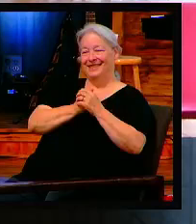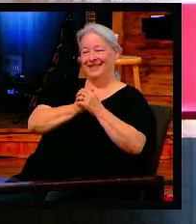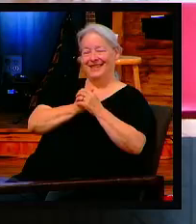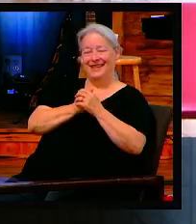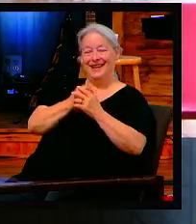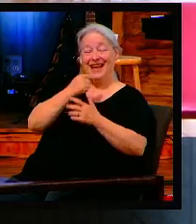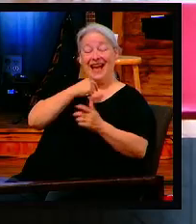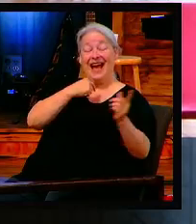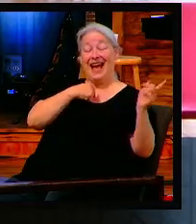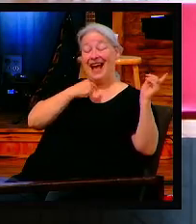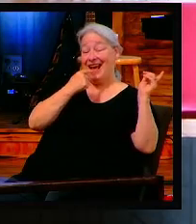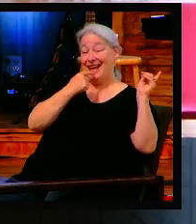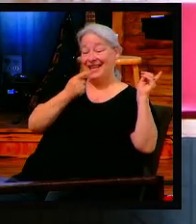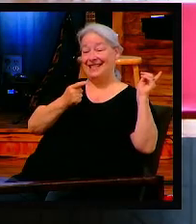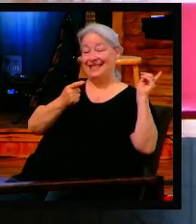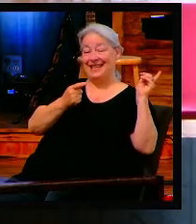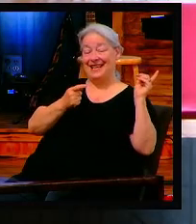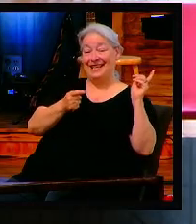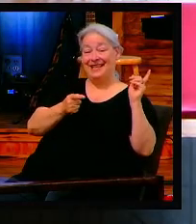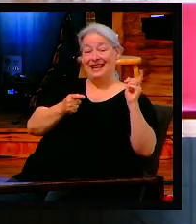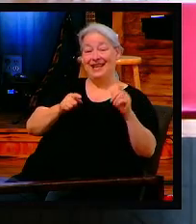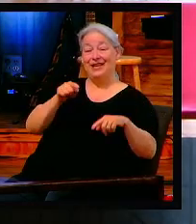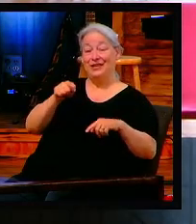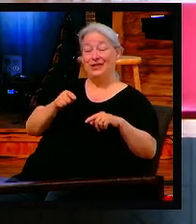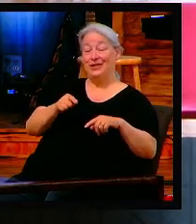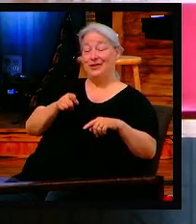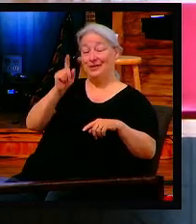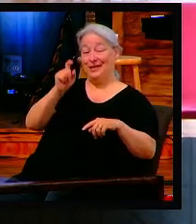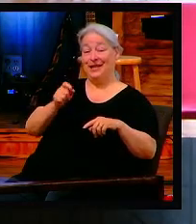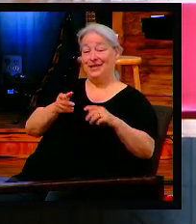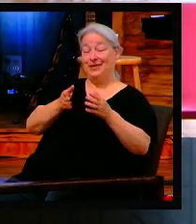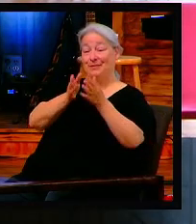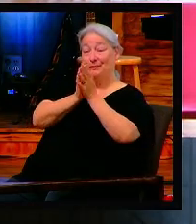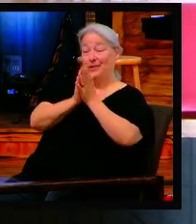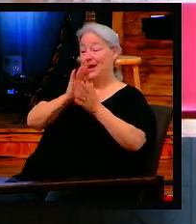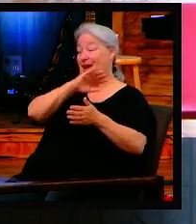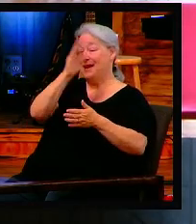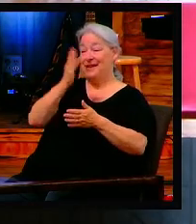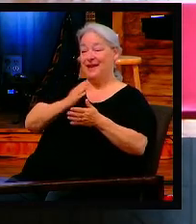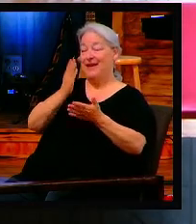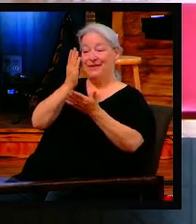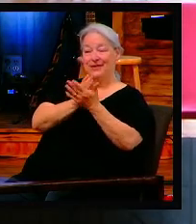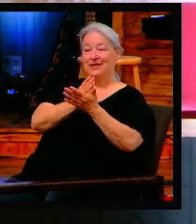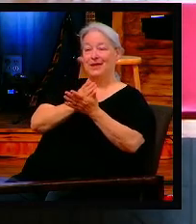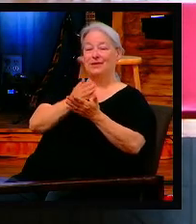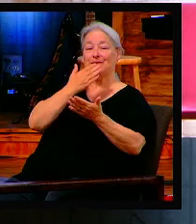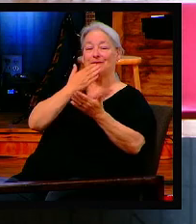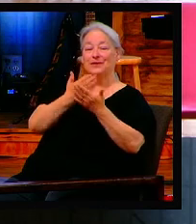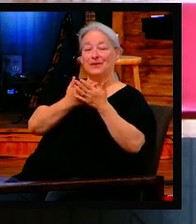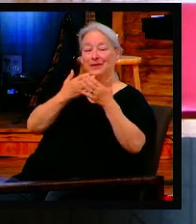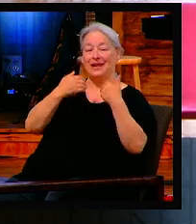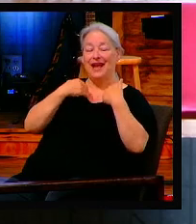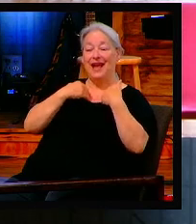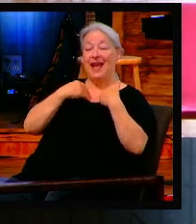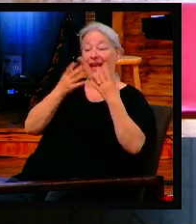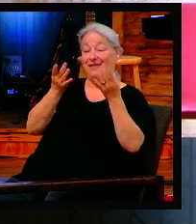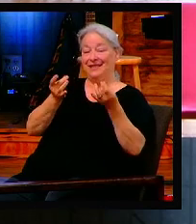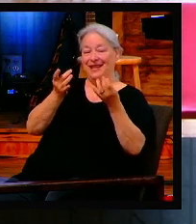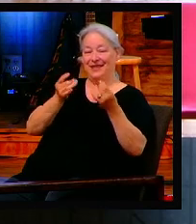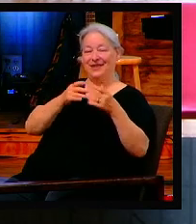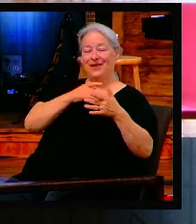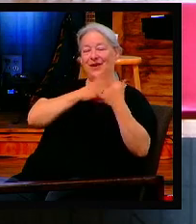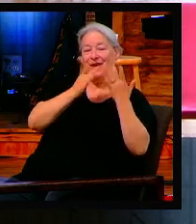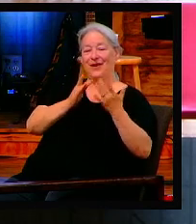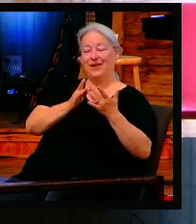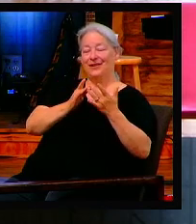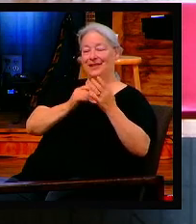And I said, you had better pray it don't ever stop. It is good to have a tender heart. Amen. Don't care. Some of the